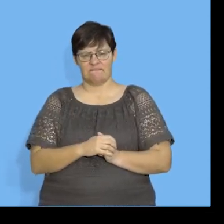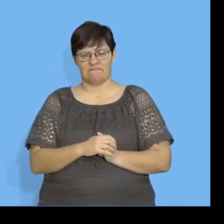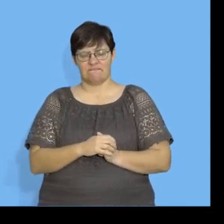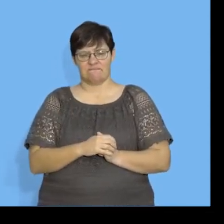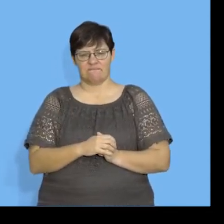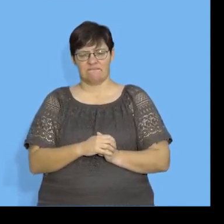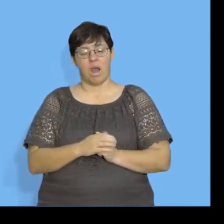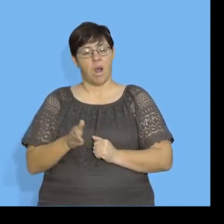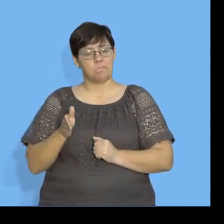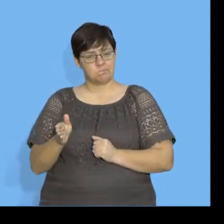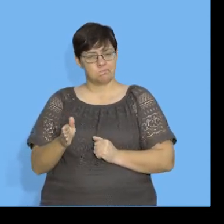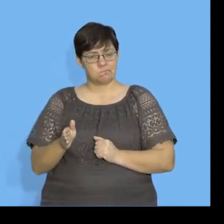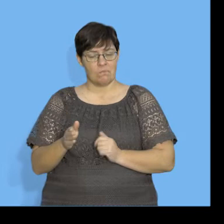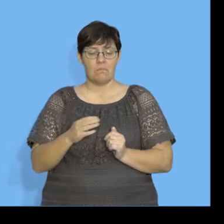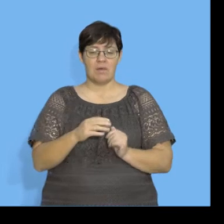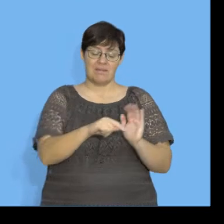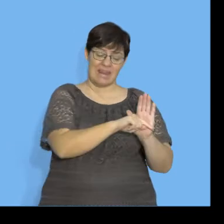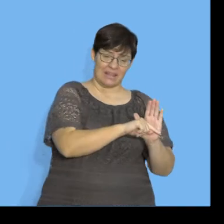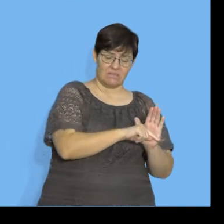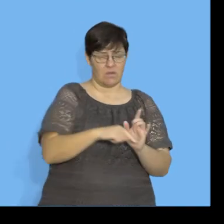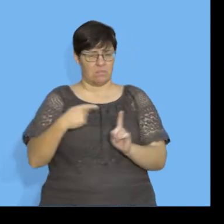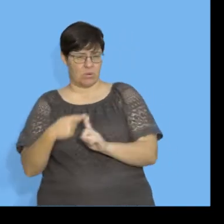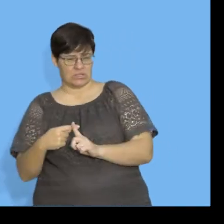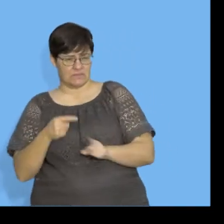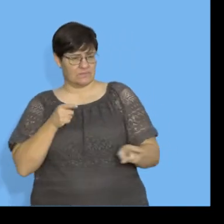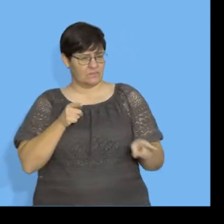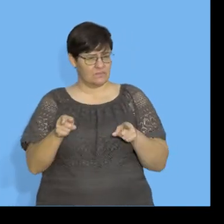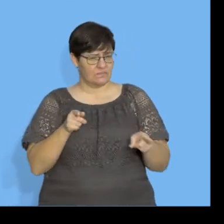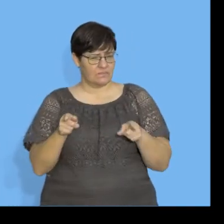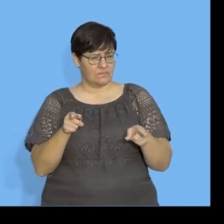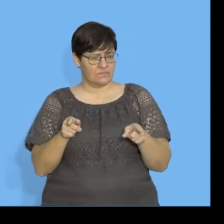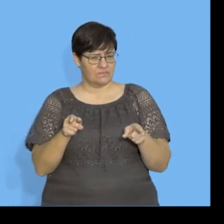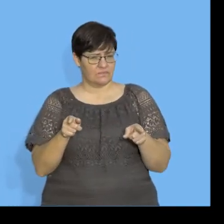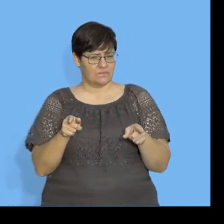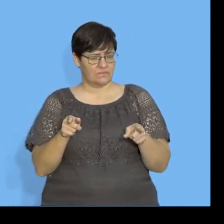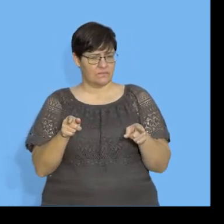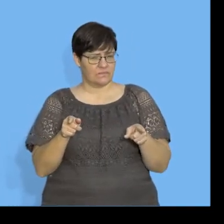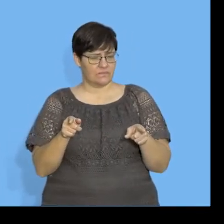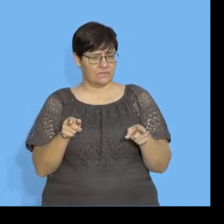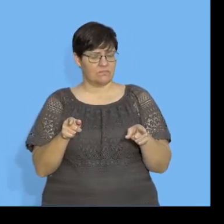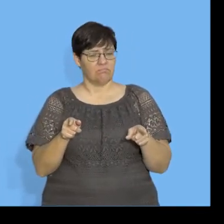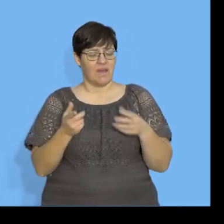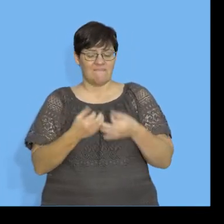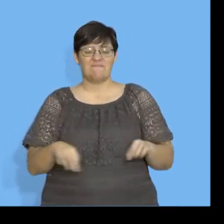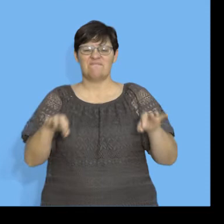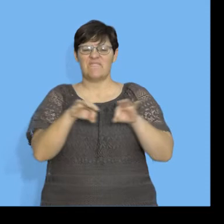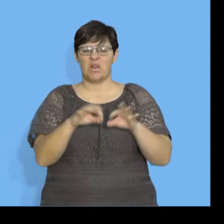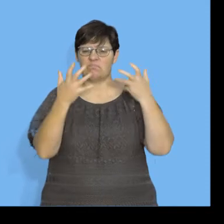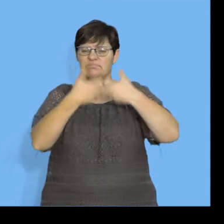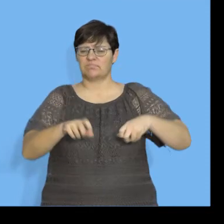If it does exist, is there a positive? Negative? And what is the value of the correlation?